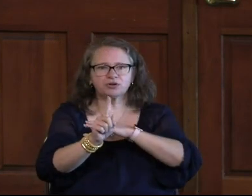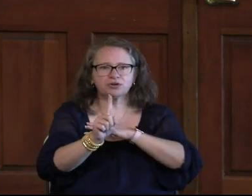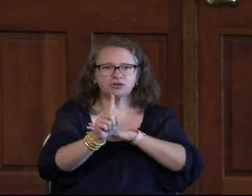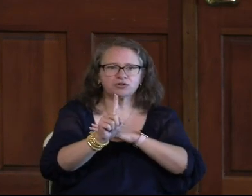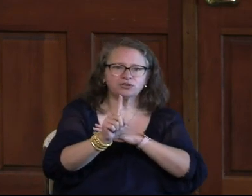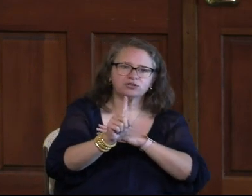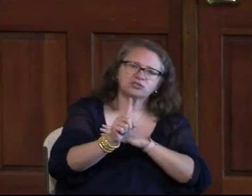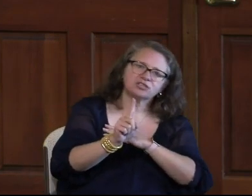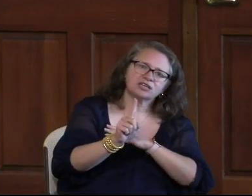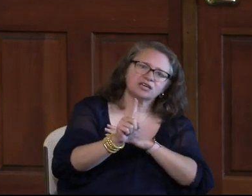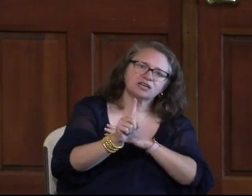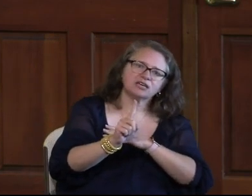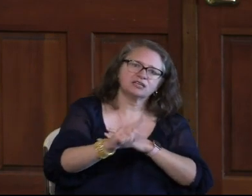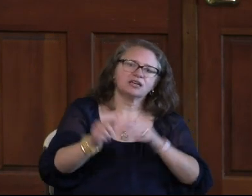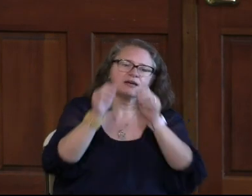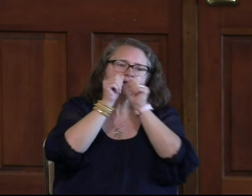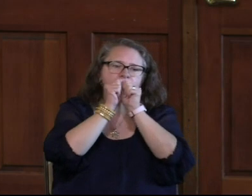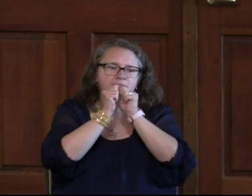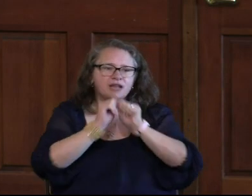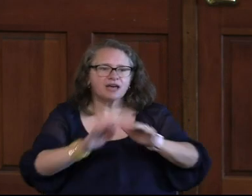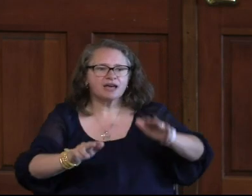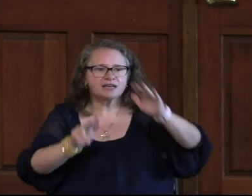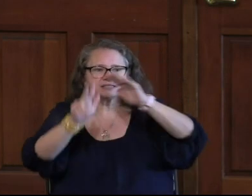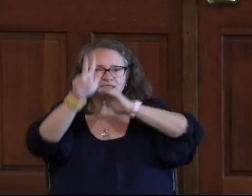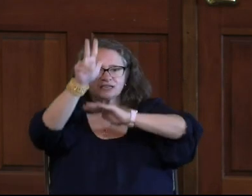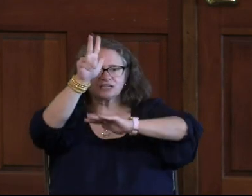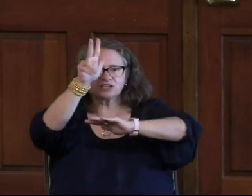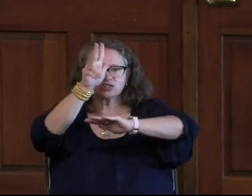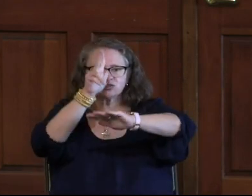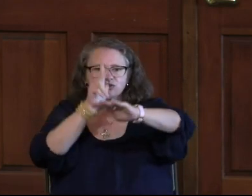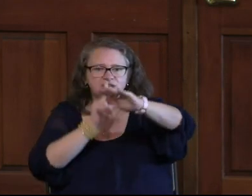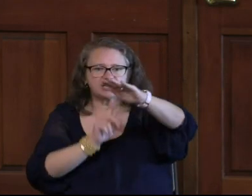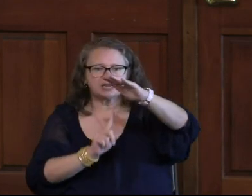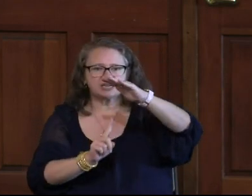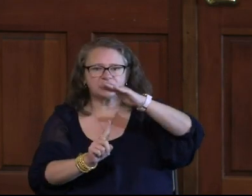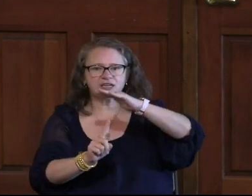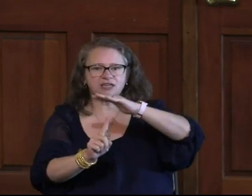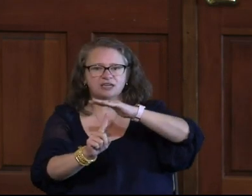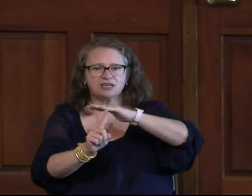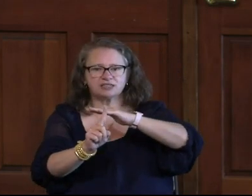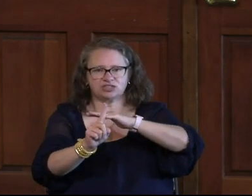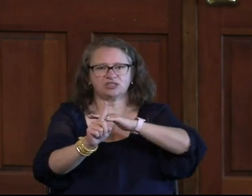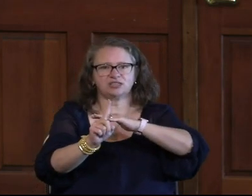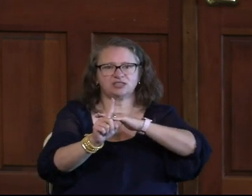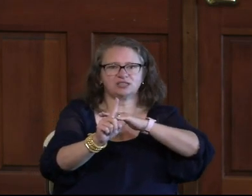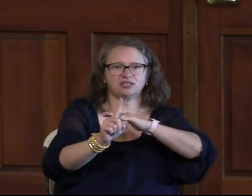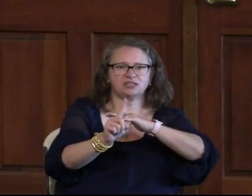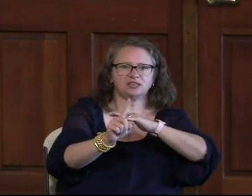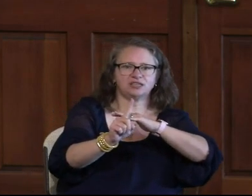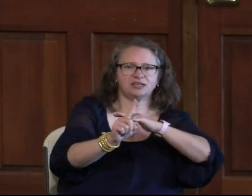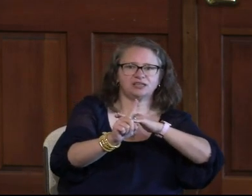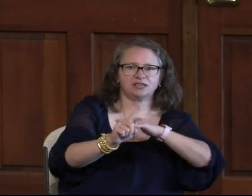persons, blessed Trinity.